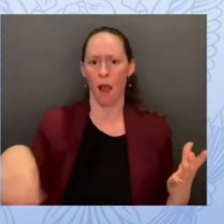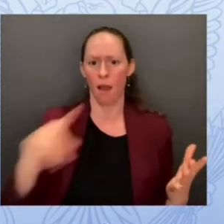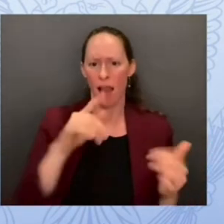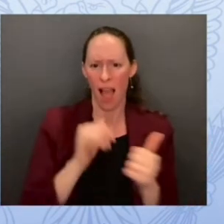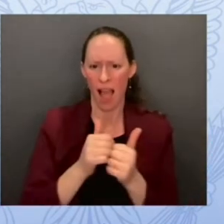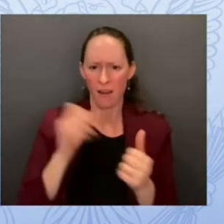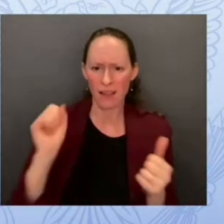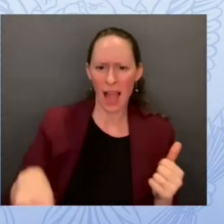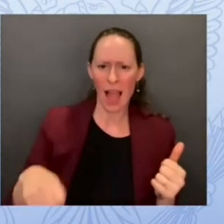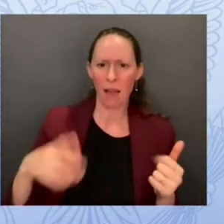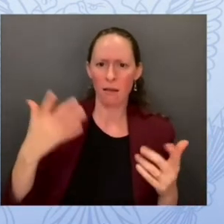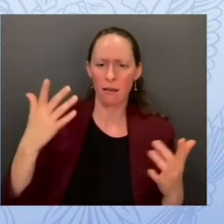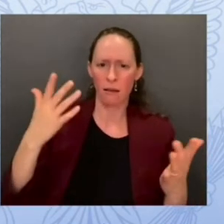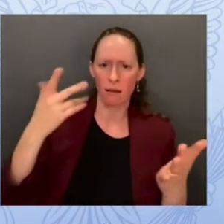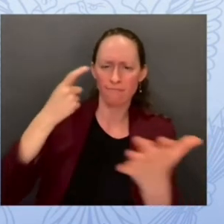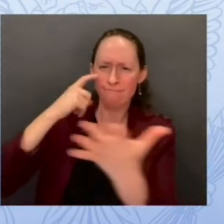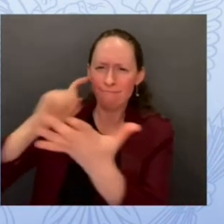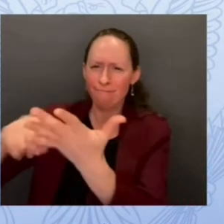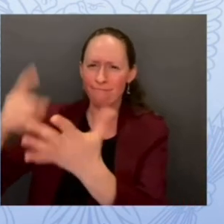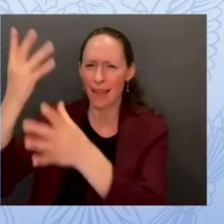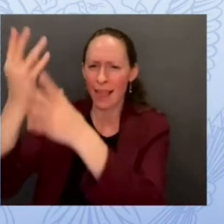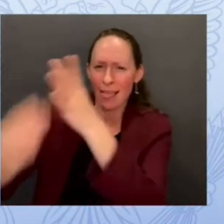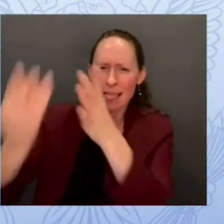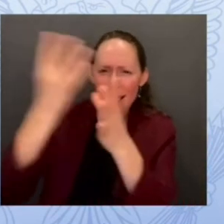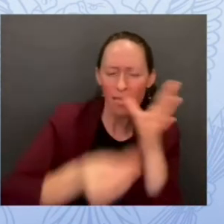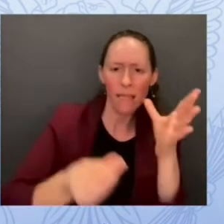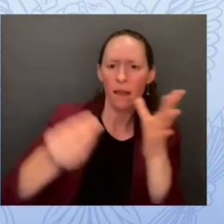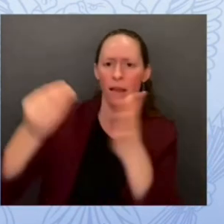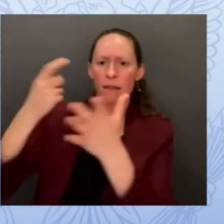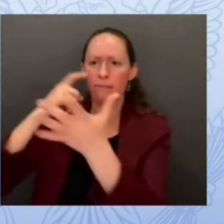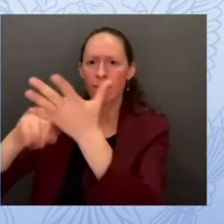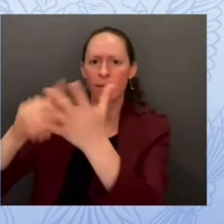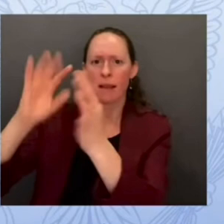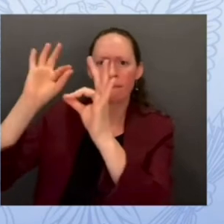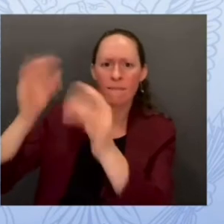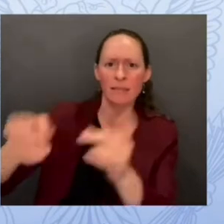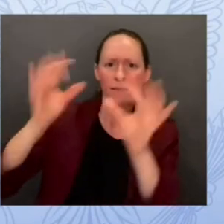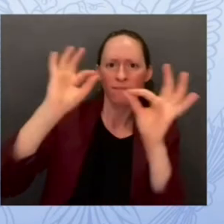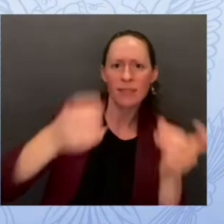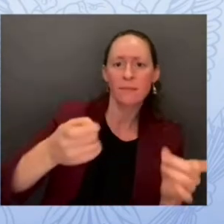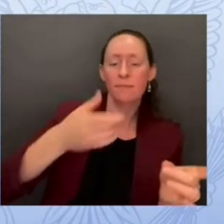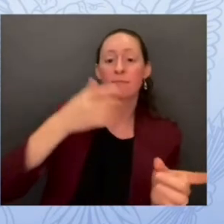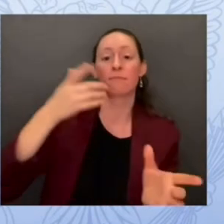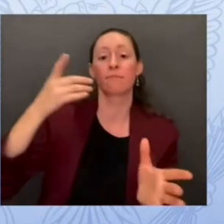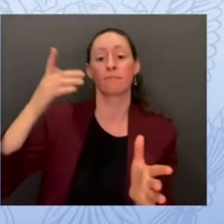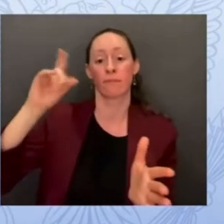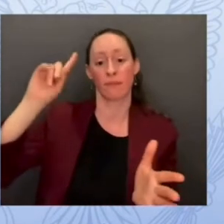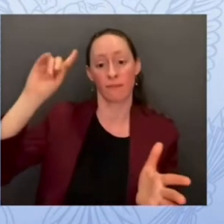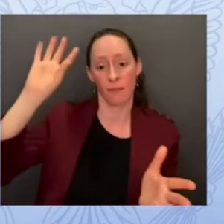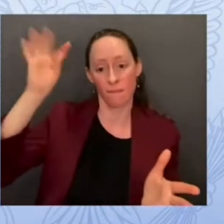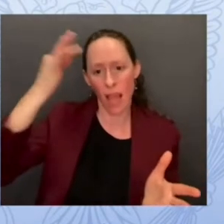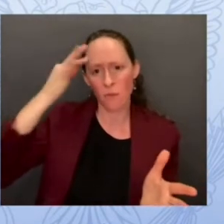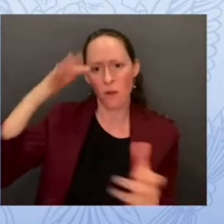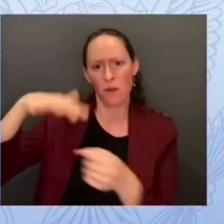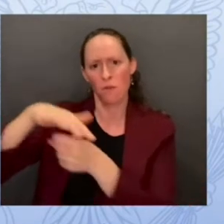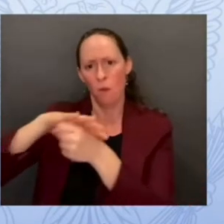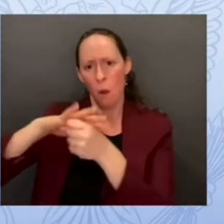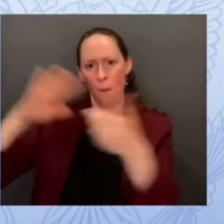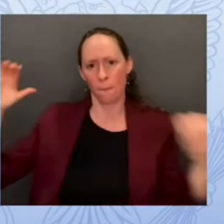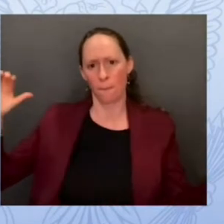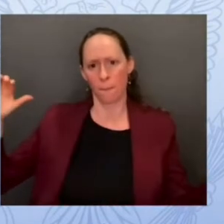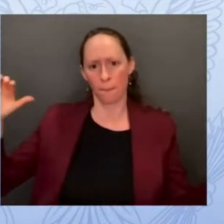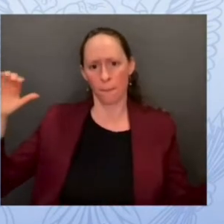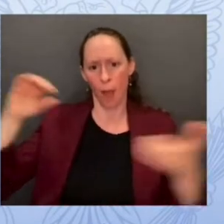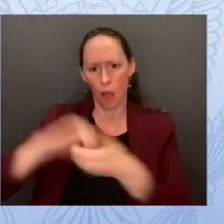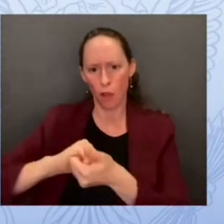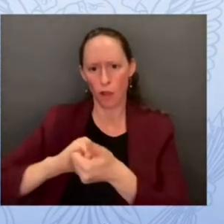our federal state and local government partners including all of you gathered here today with actionable data about the most effective and coordinated way to address this growing